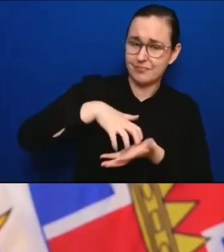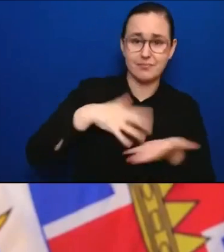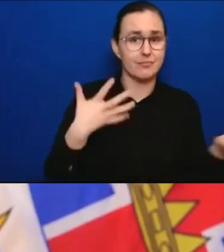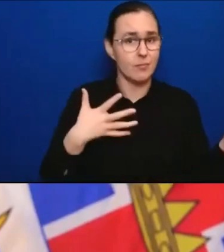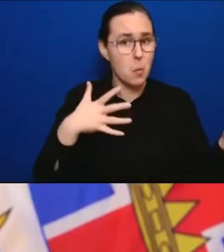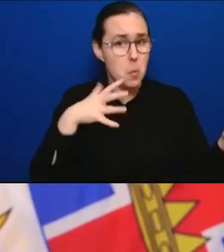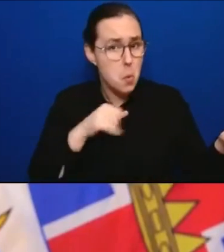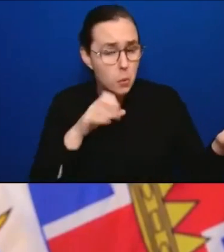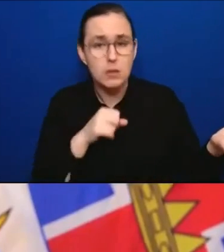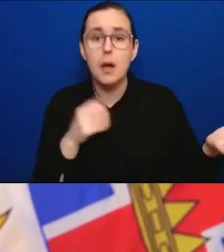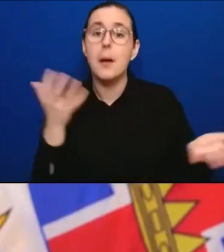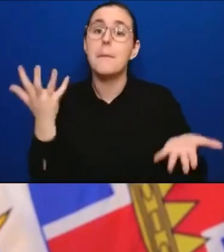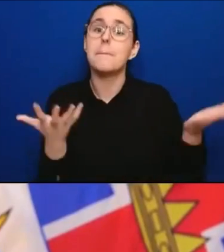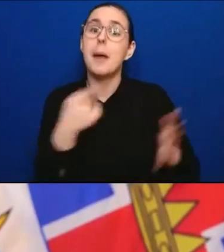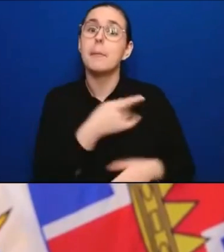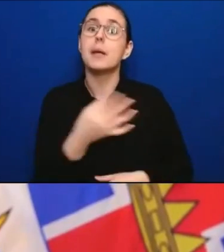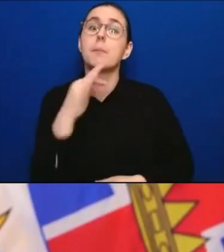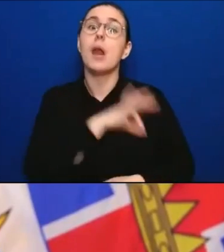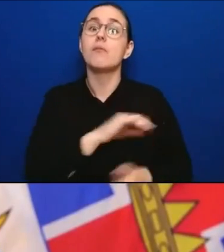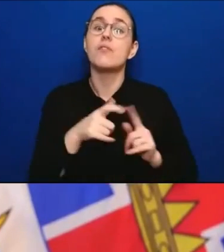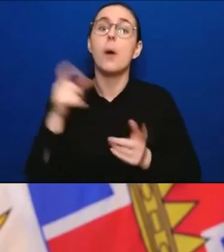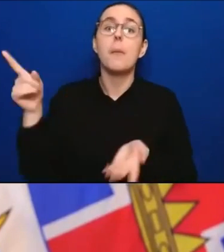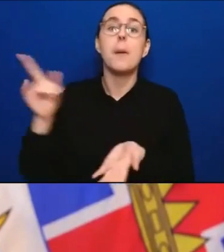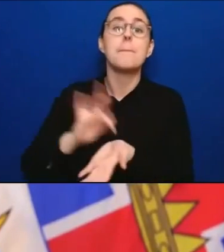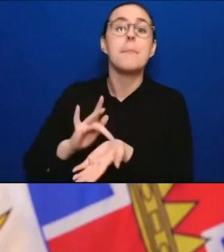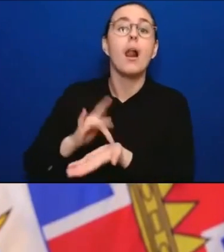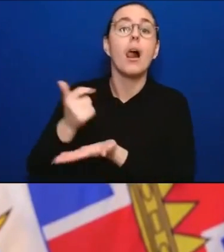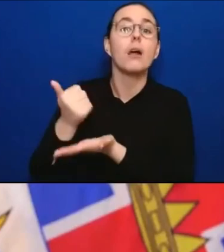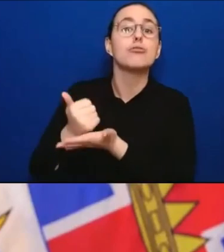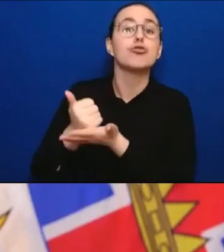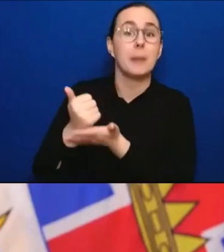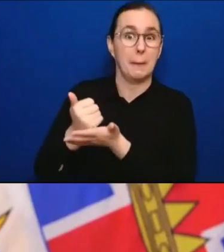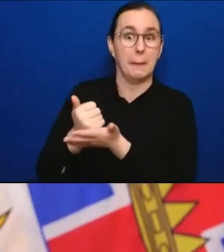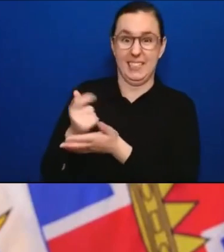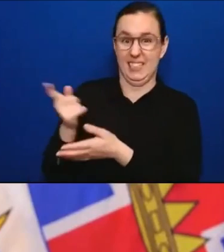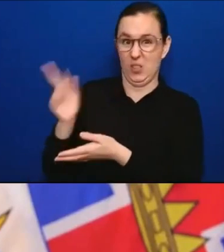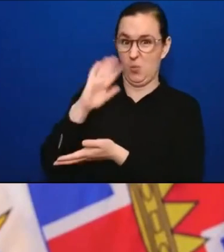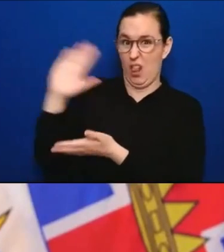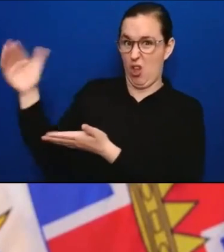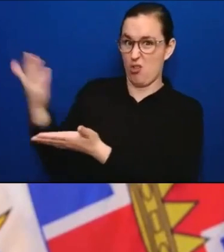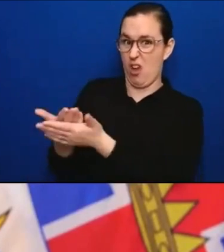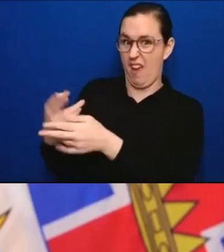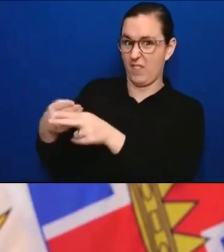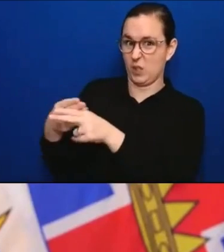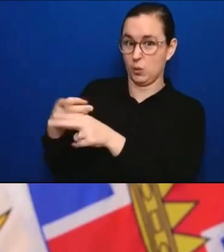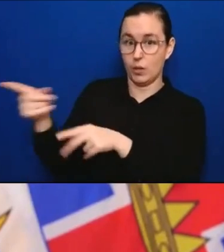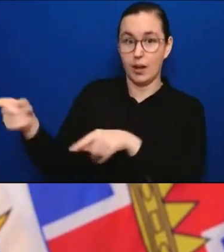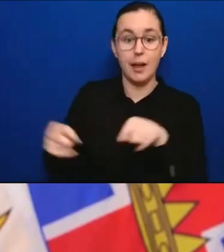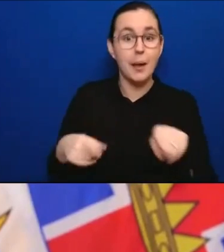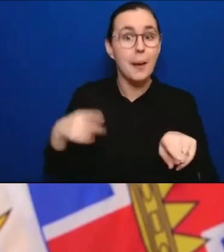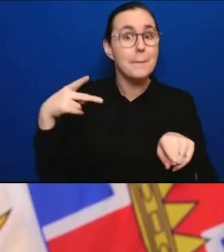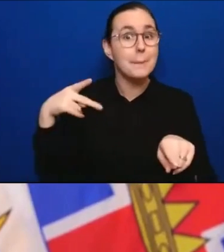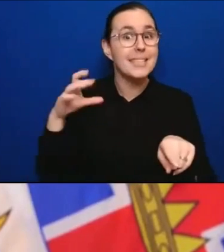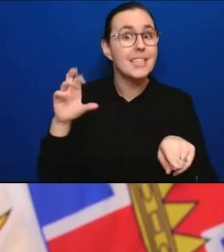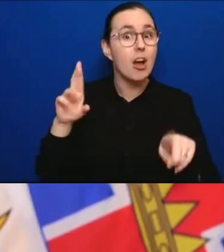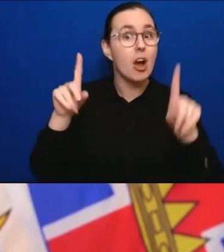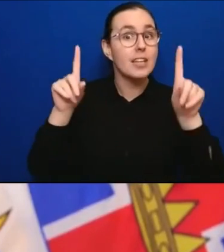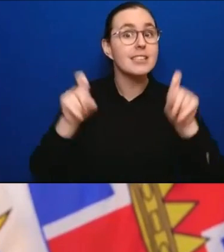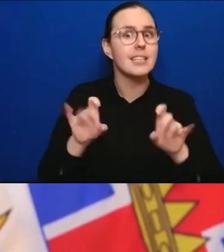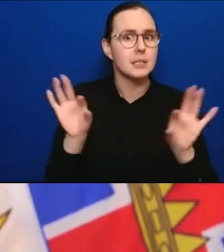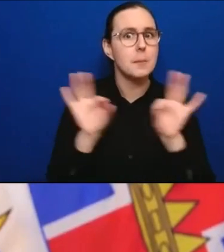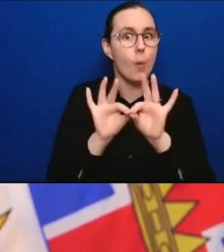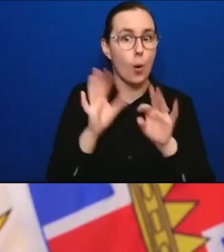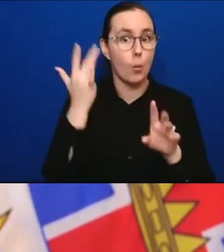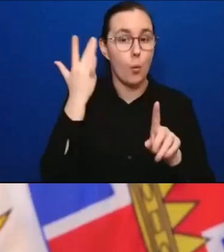the treatments that are coming online as well. And that's where the connection to PCR testing becomes so important. So we will be ensuring